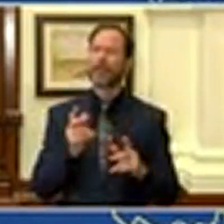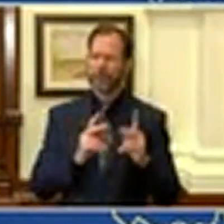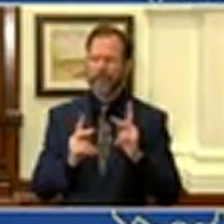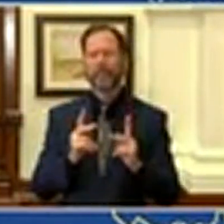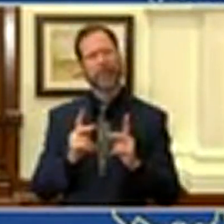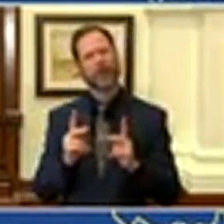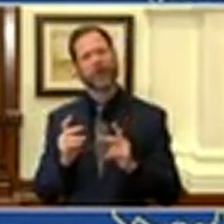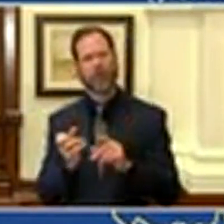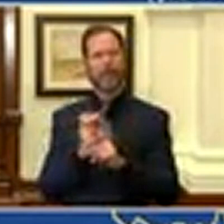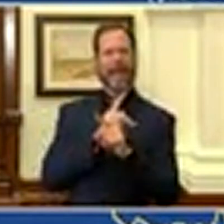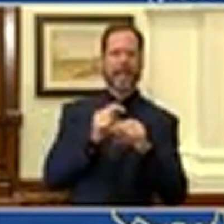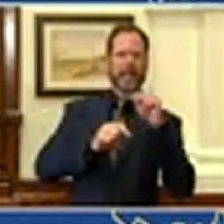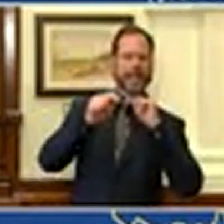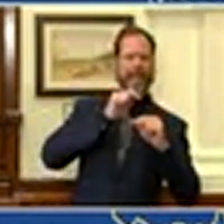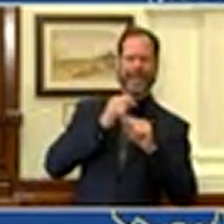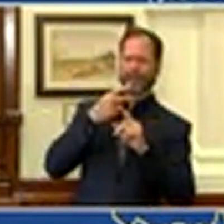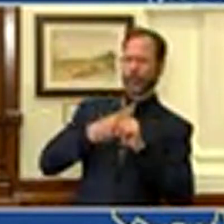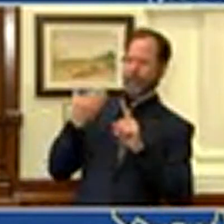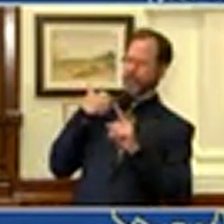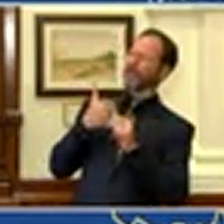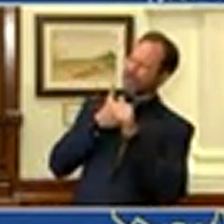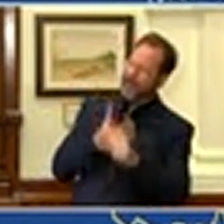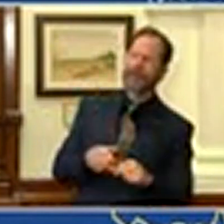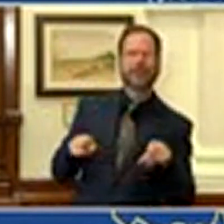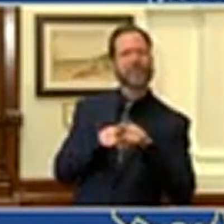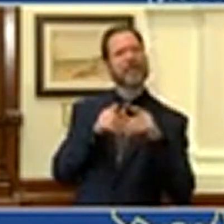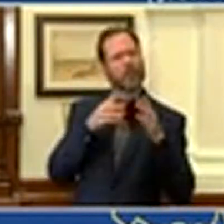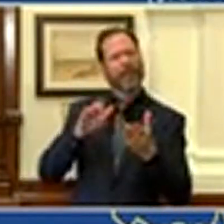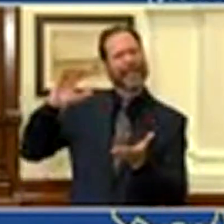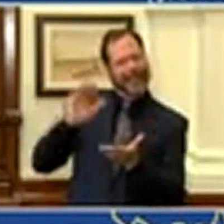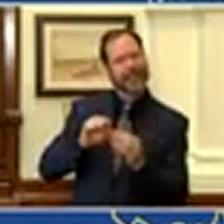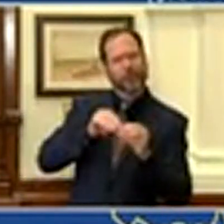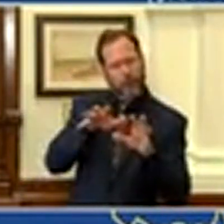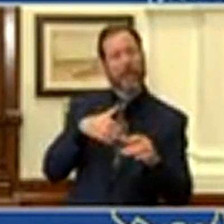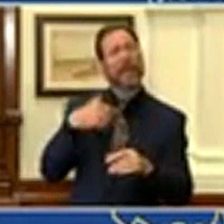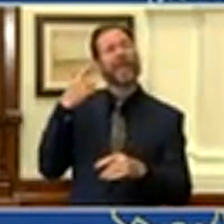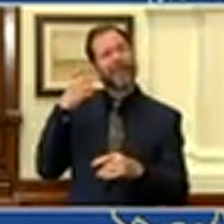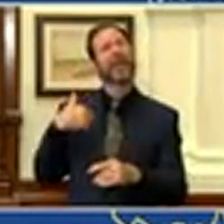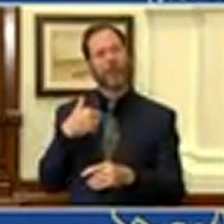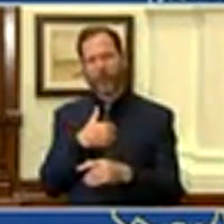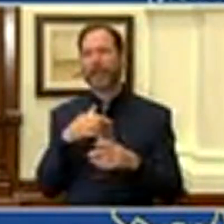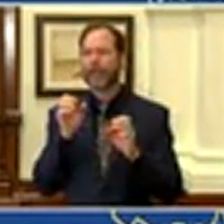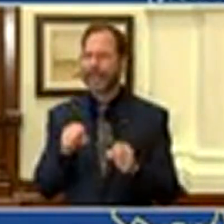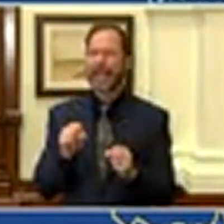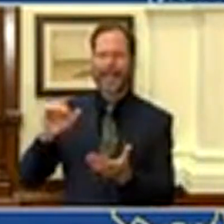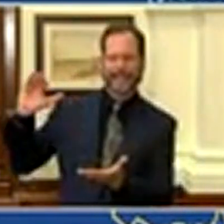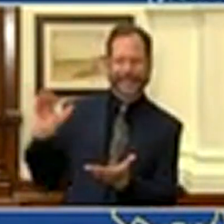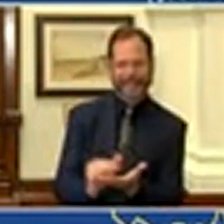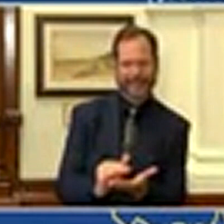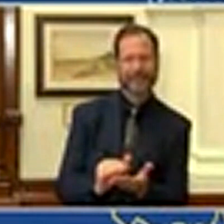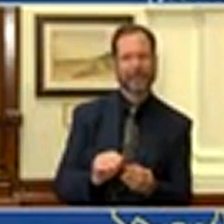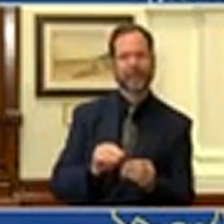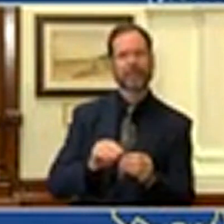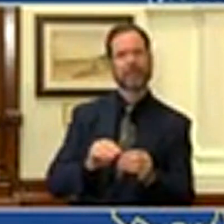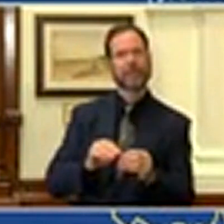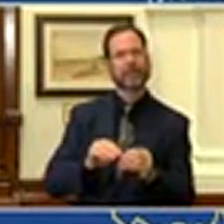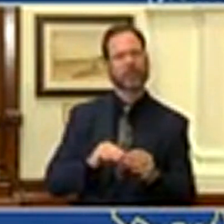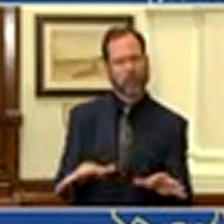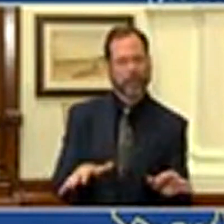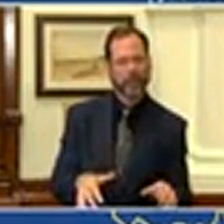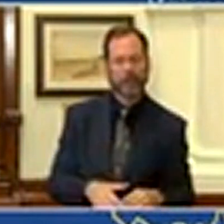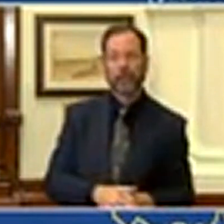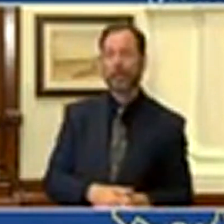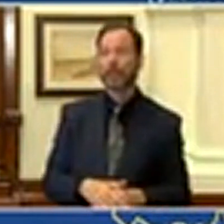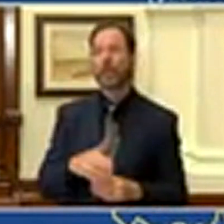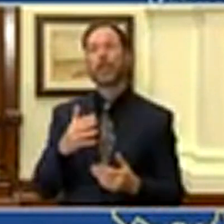practices that we adopted a couple of months ago to slow the spread, I think we will be able to curtail a suspense. That said, we